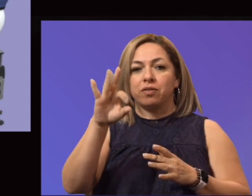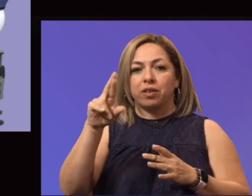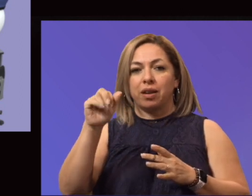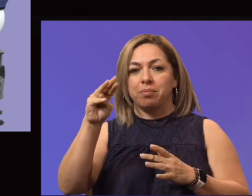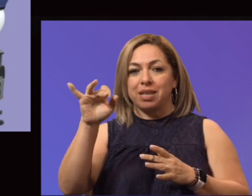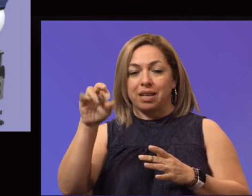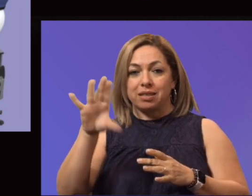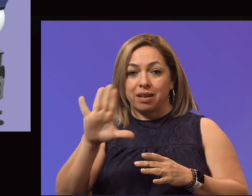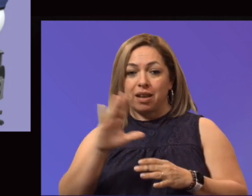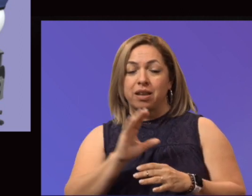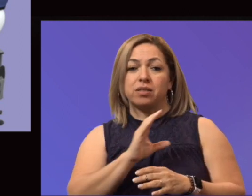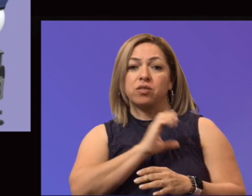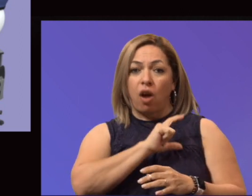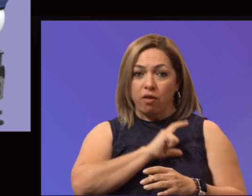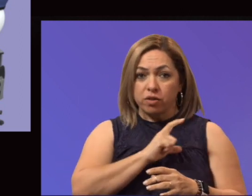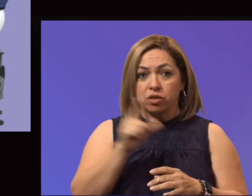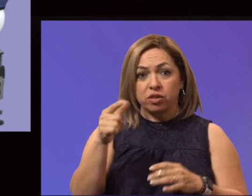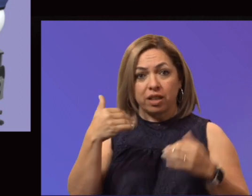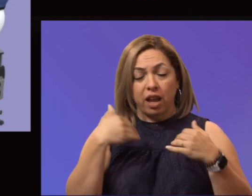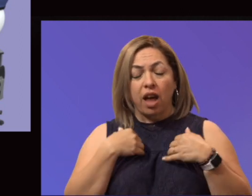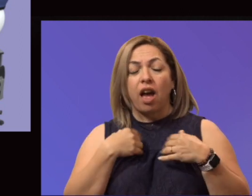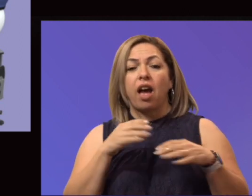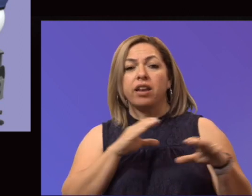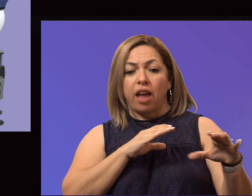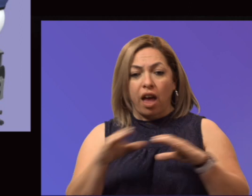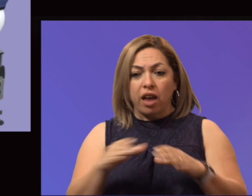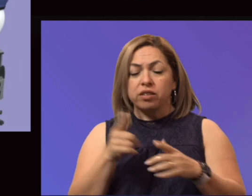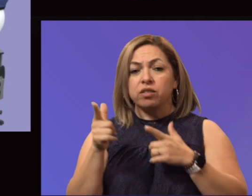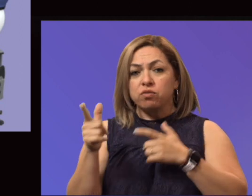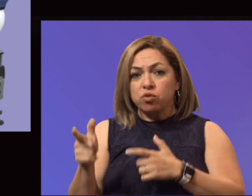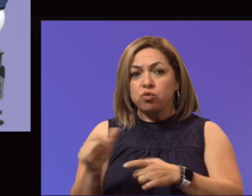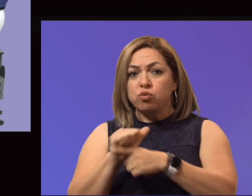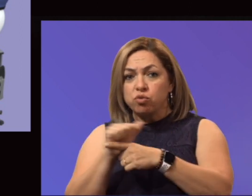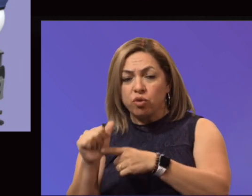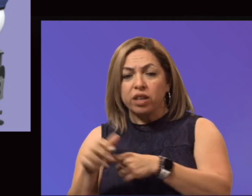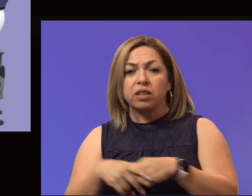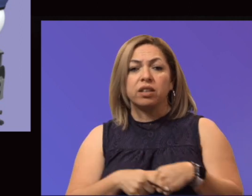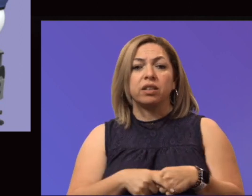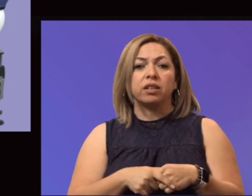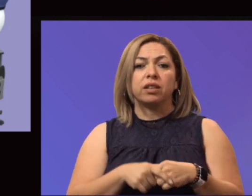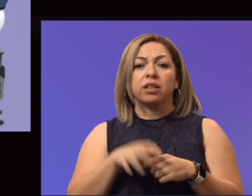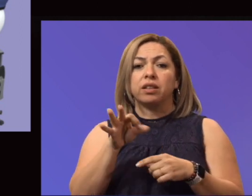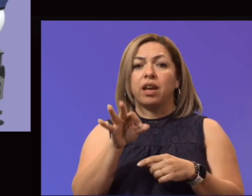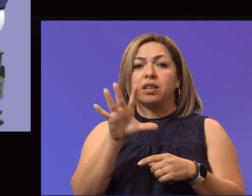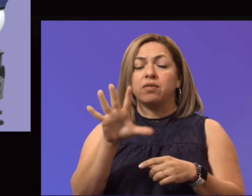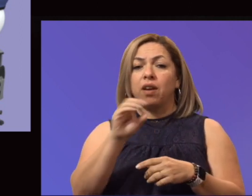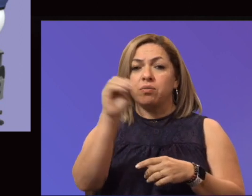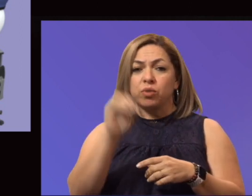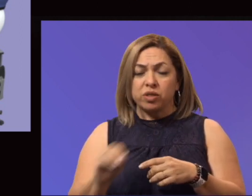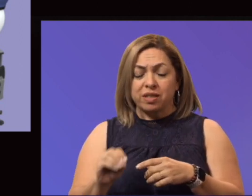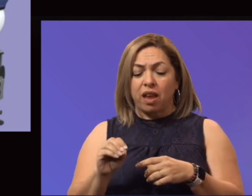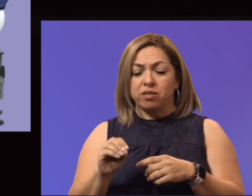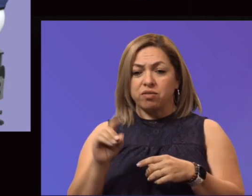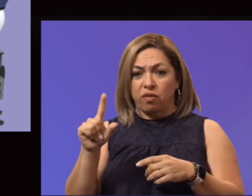has continued to provide virtual active shooter trainings. 99% of departments, the department is patrol rifle certified.